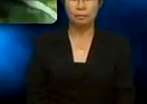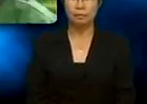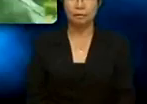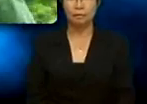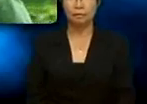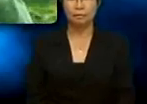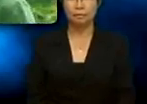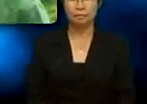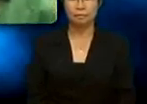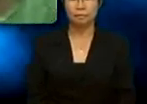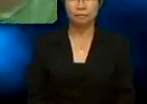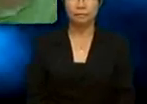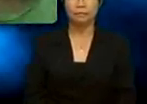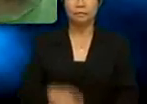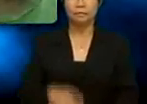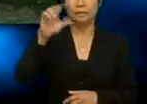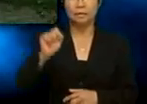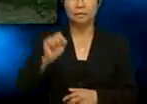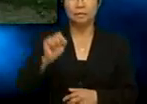Hey Gus, look who's coming.